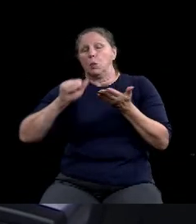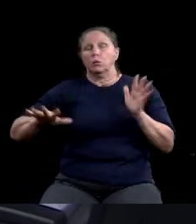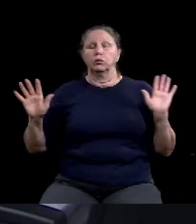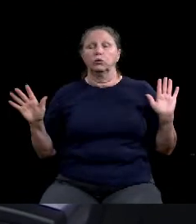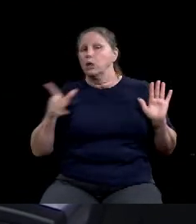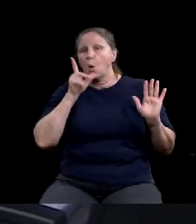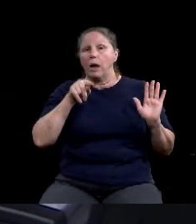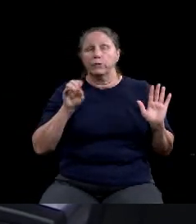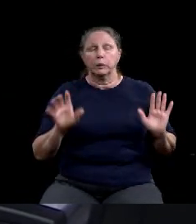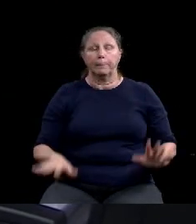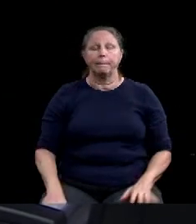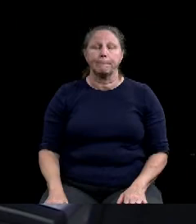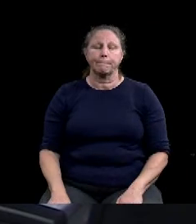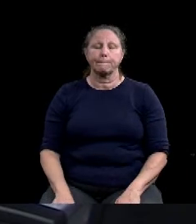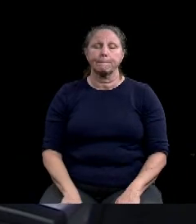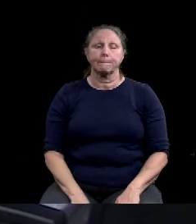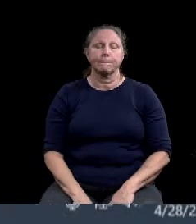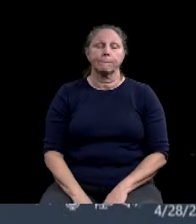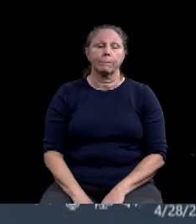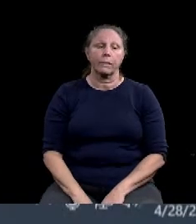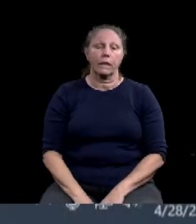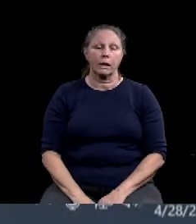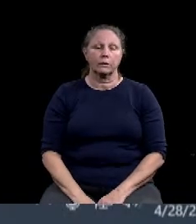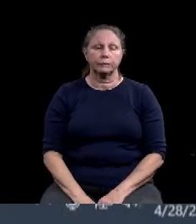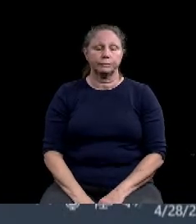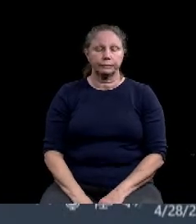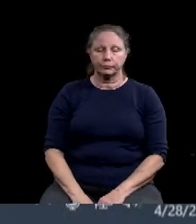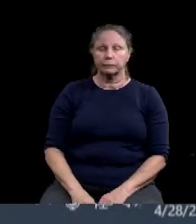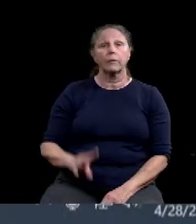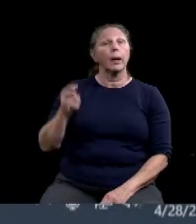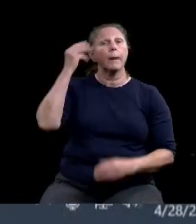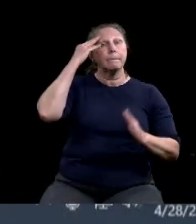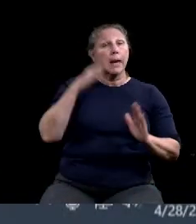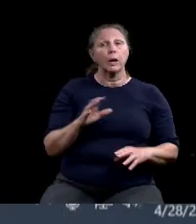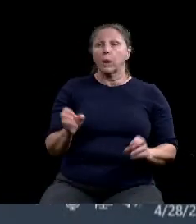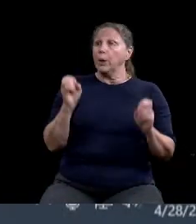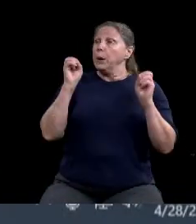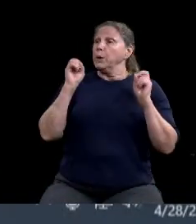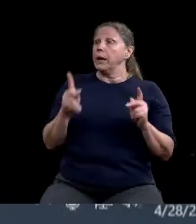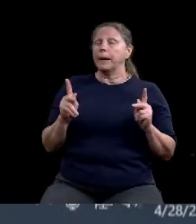Okay. Um, and I'm trying to remember who made the motion.